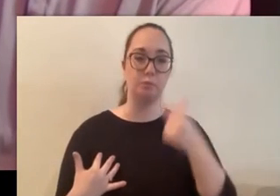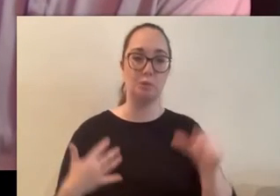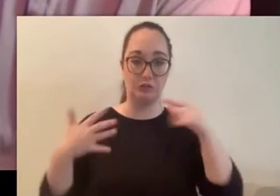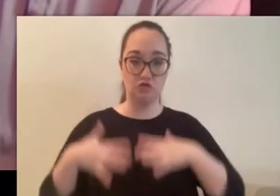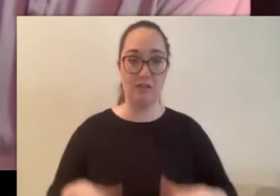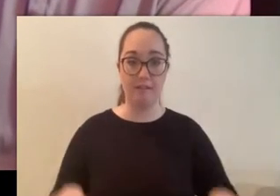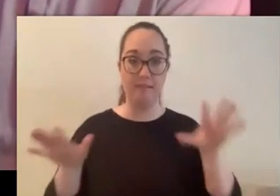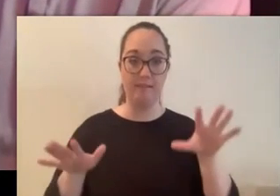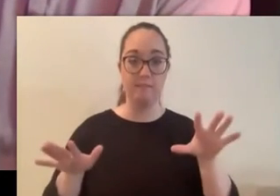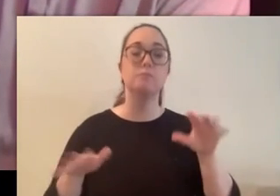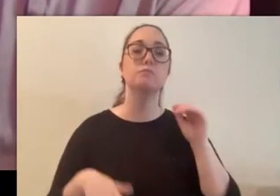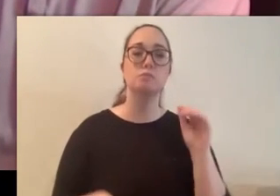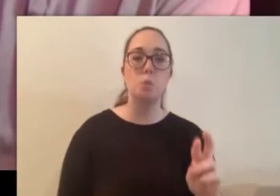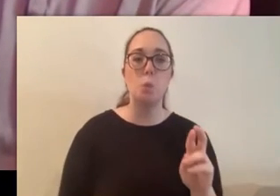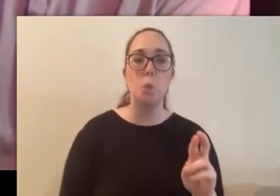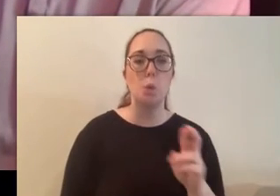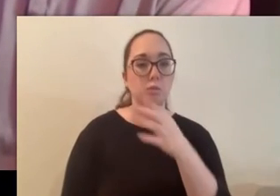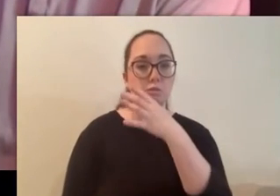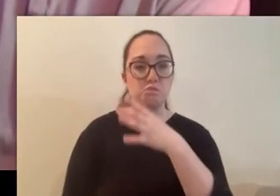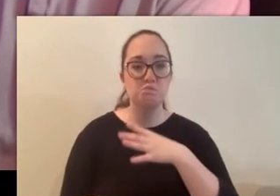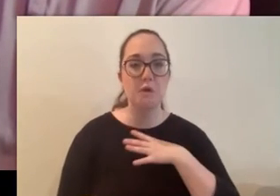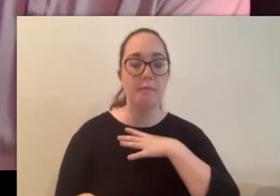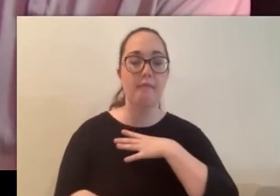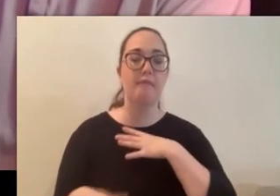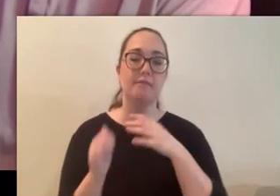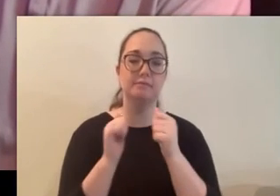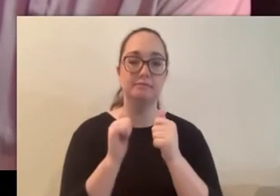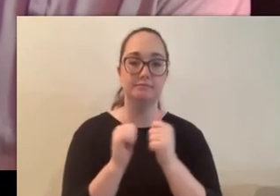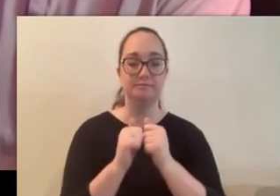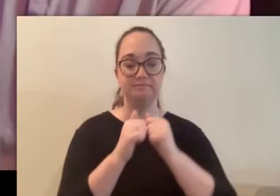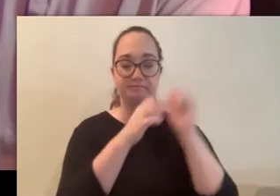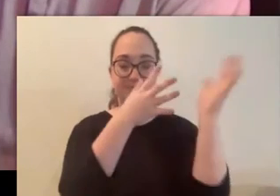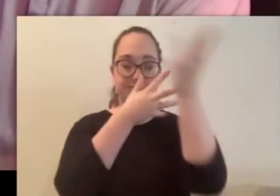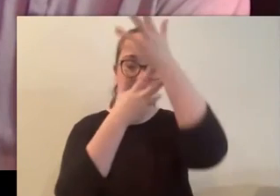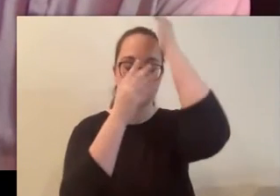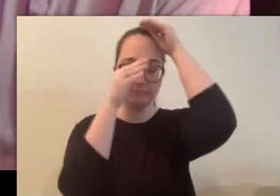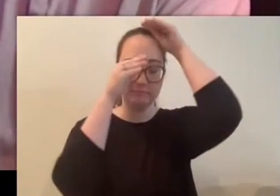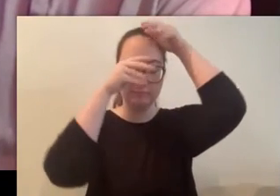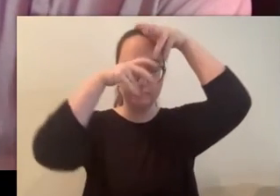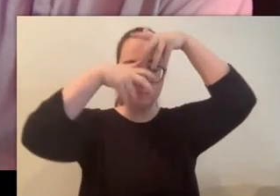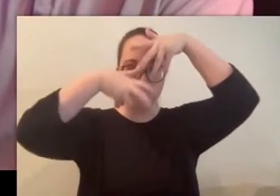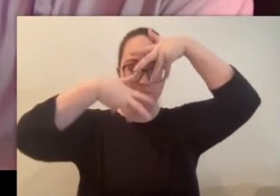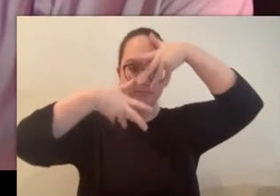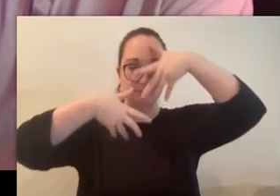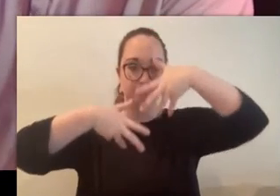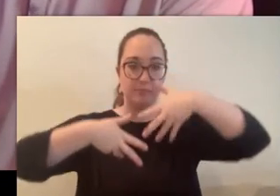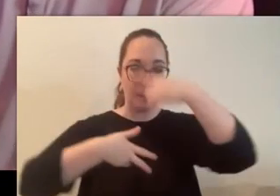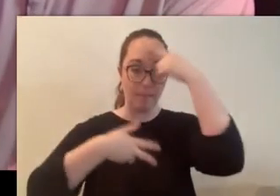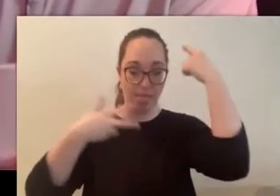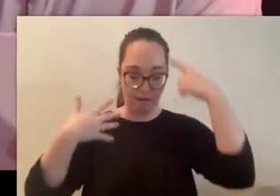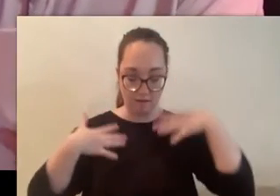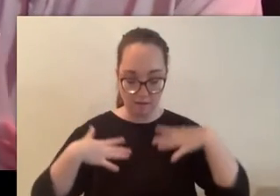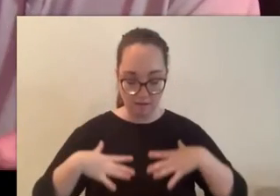old woman with a veal covering her face dressed all in black with long gray hair